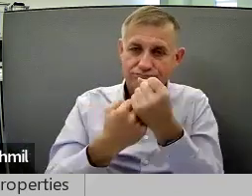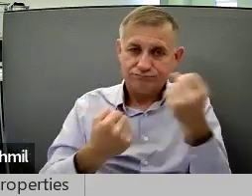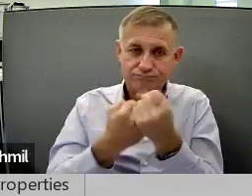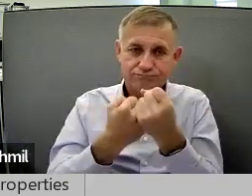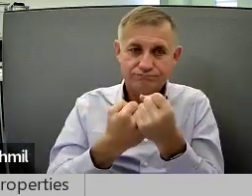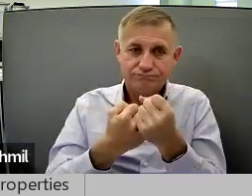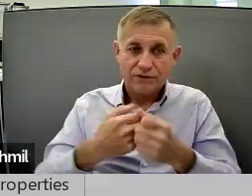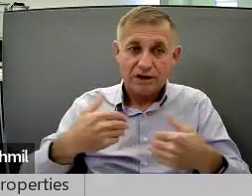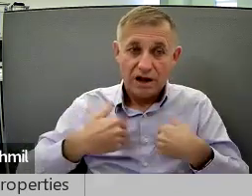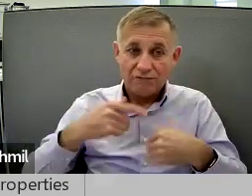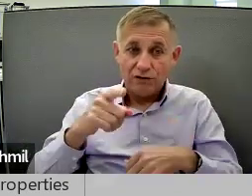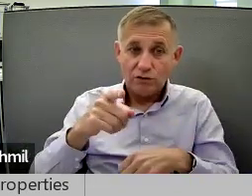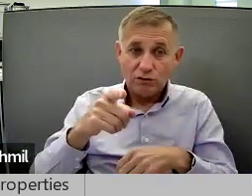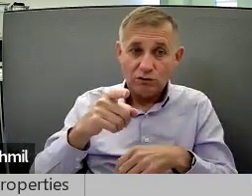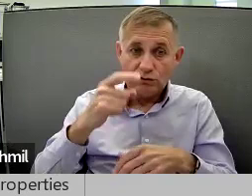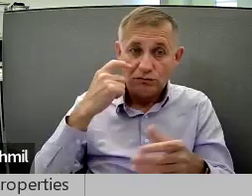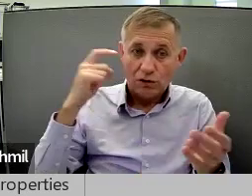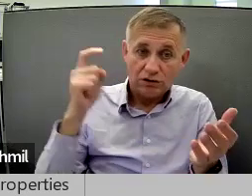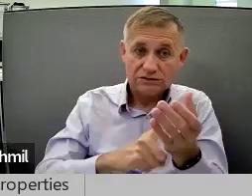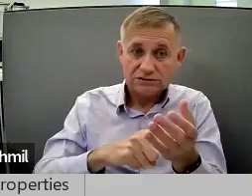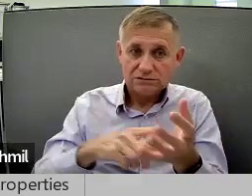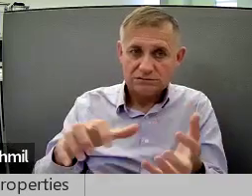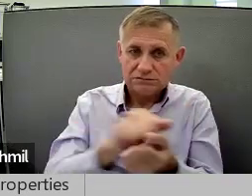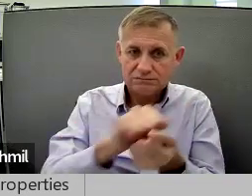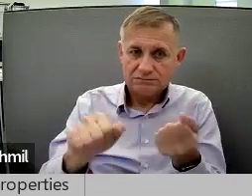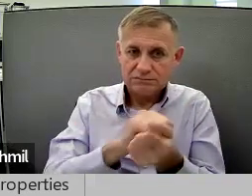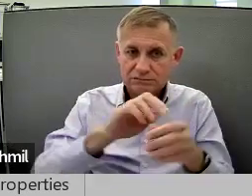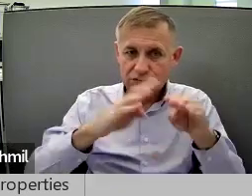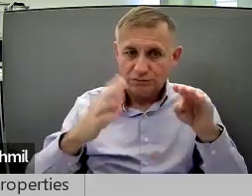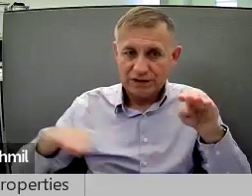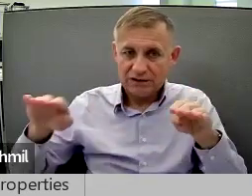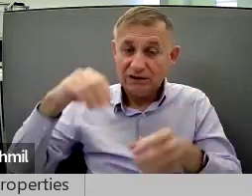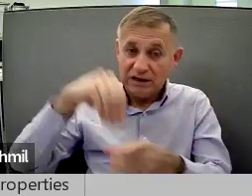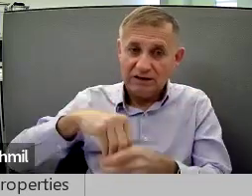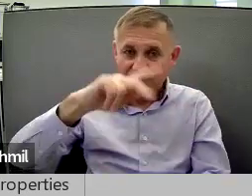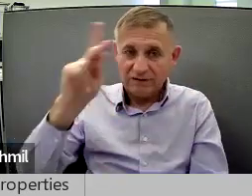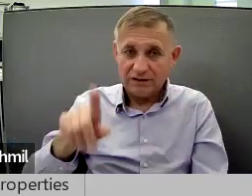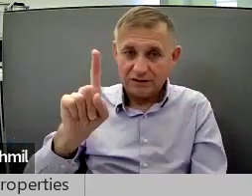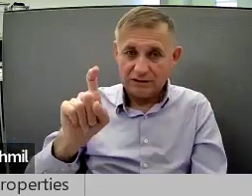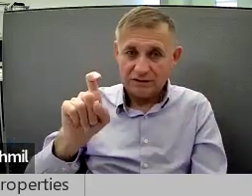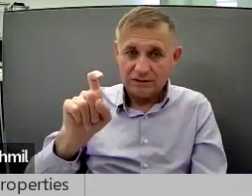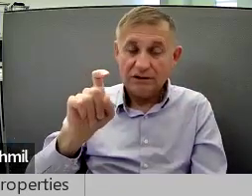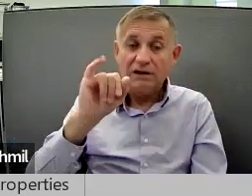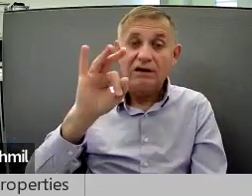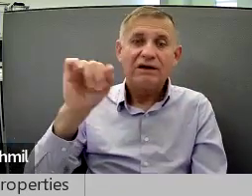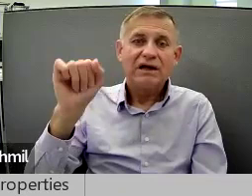Curb Cut Advocacy. Have you noticed damaged curb cuts in Philadelphia?